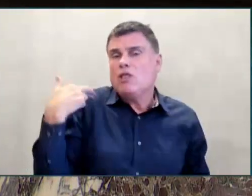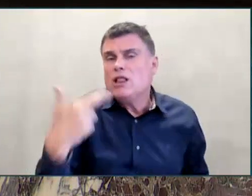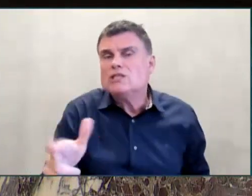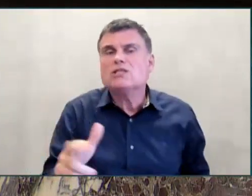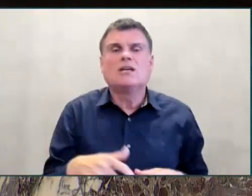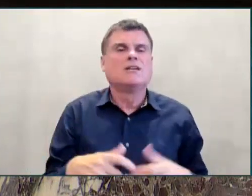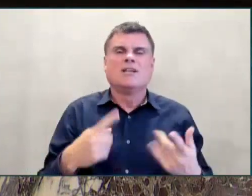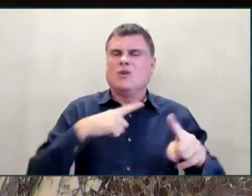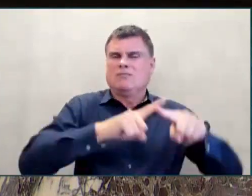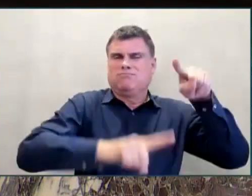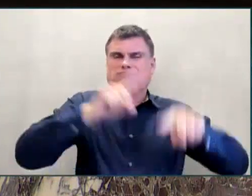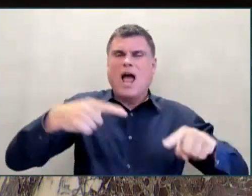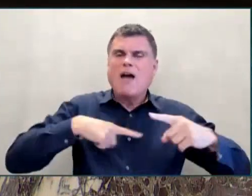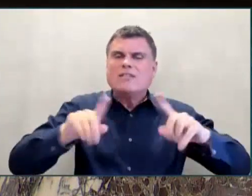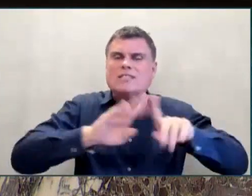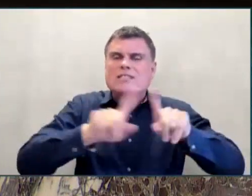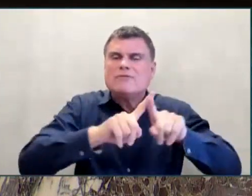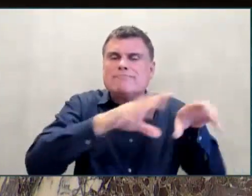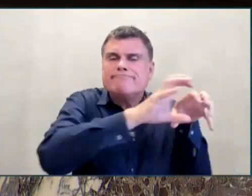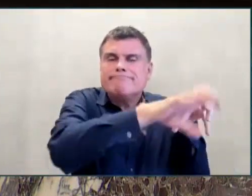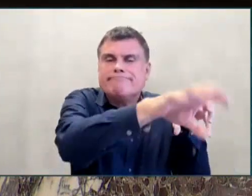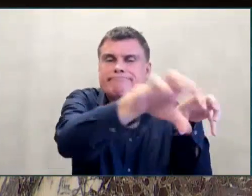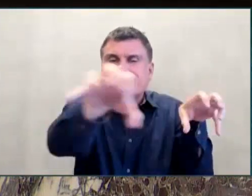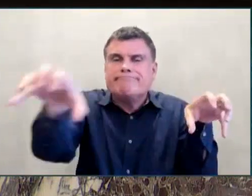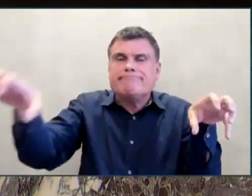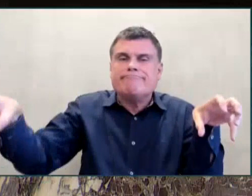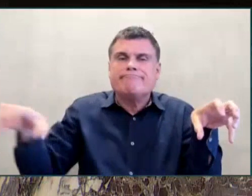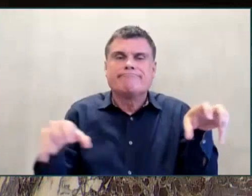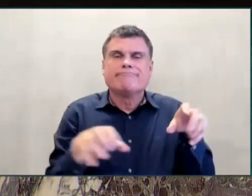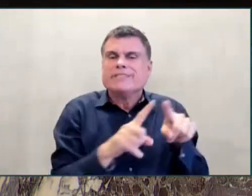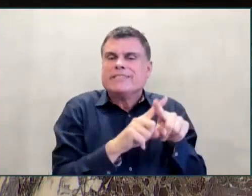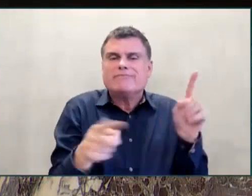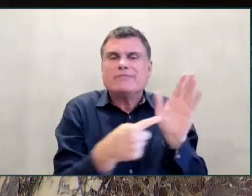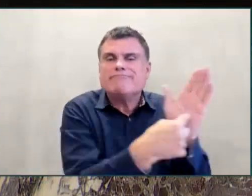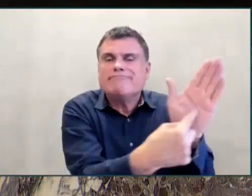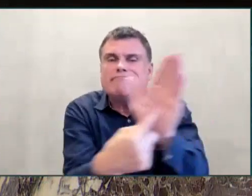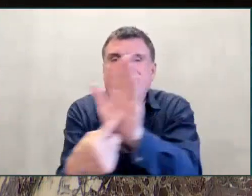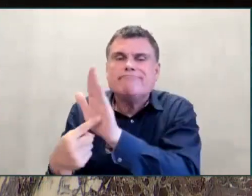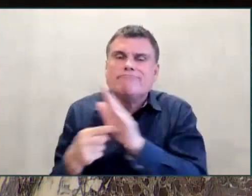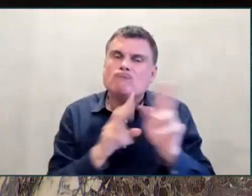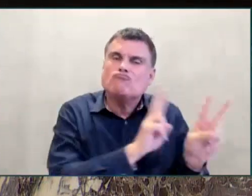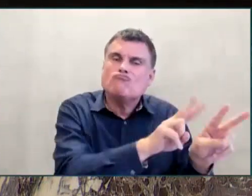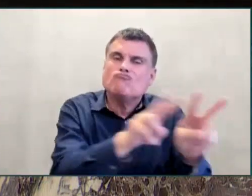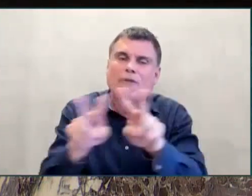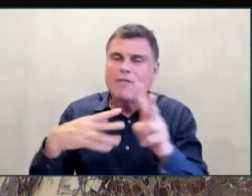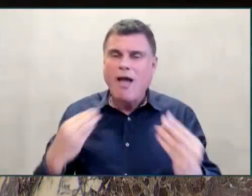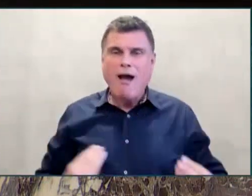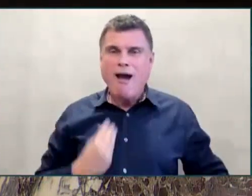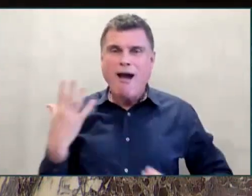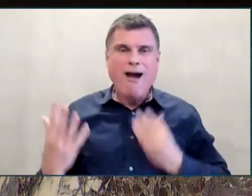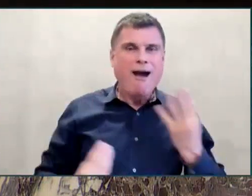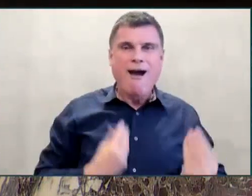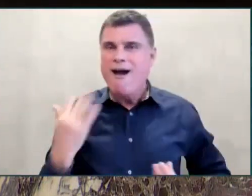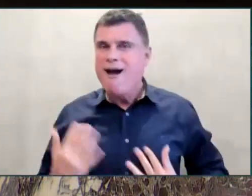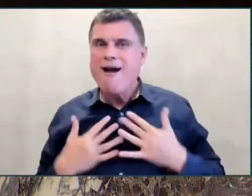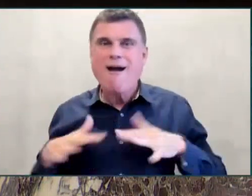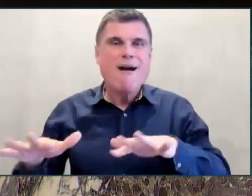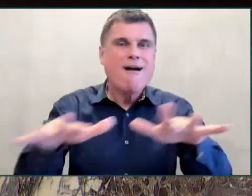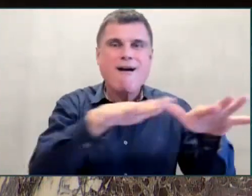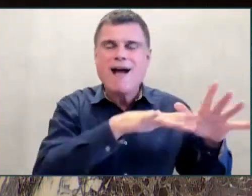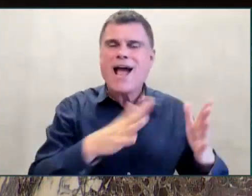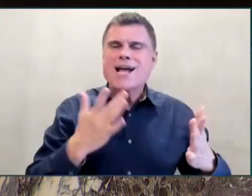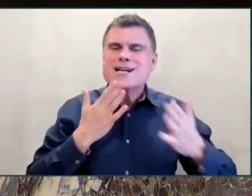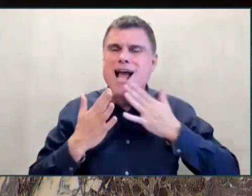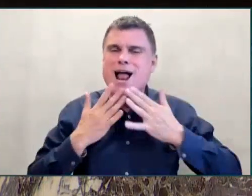colours, joyful spirits and visible cultural representation, there was that other universal attraction that brings people